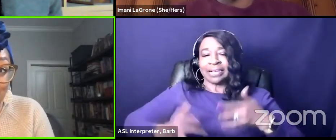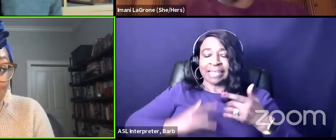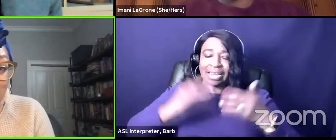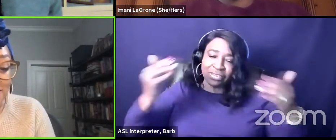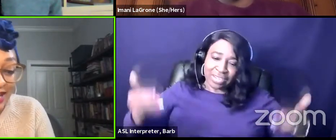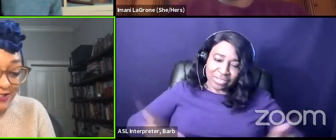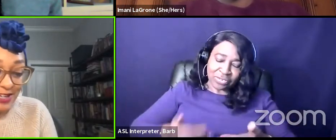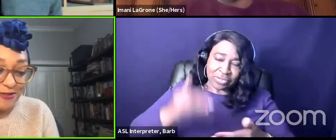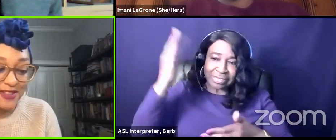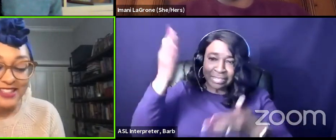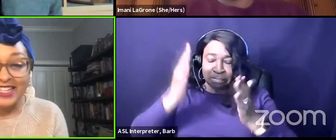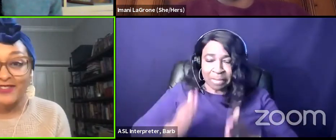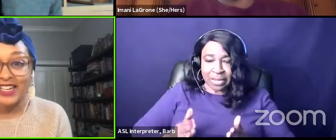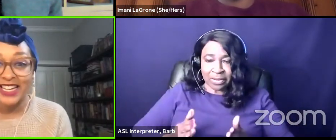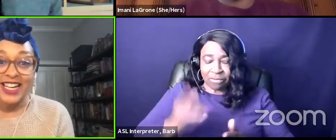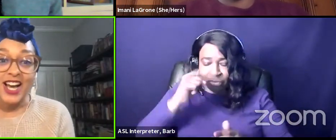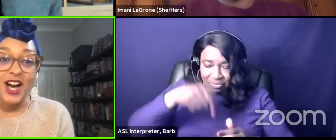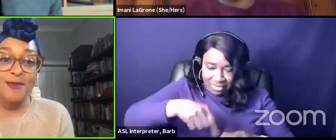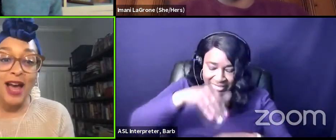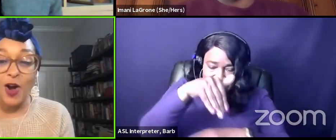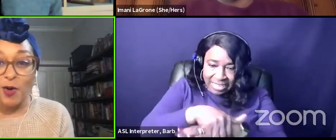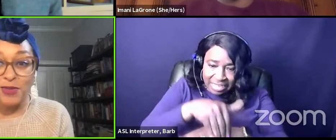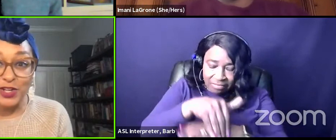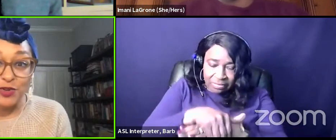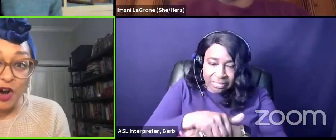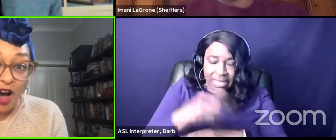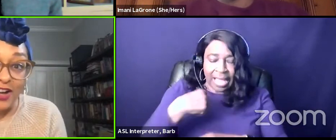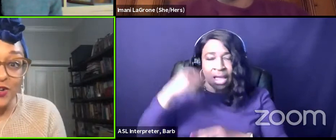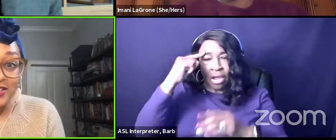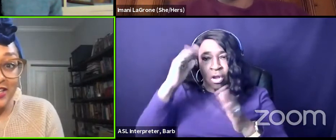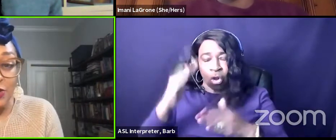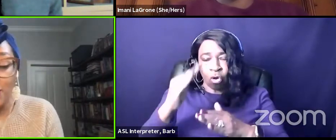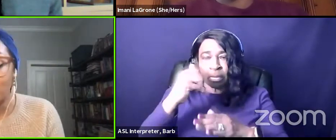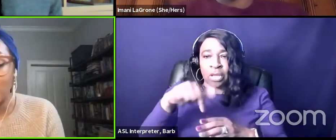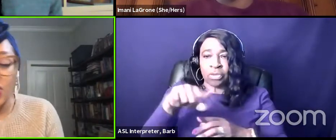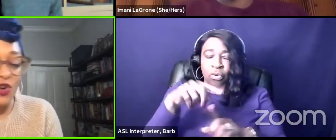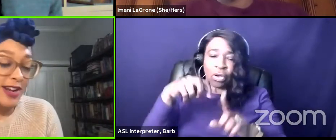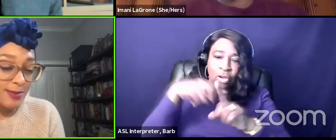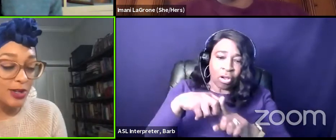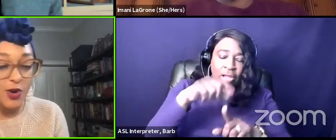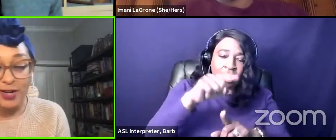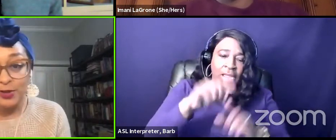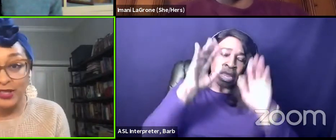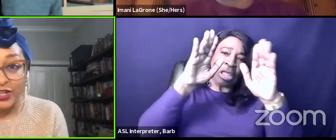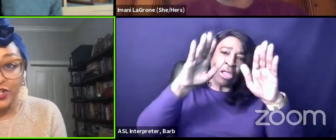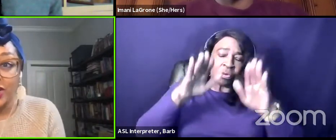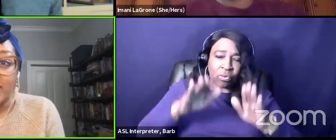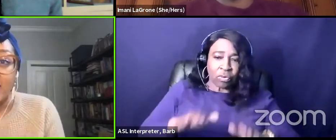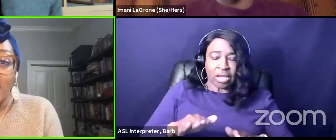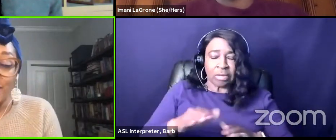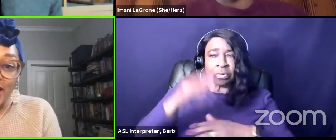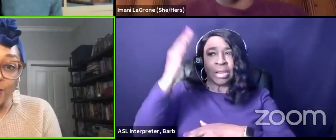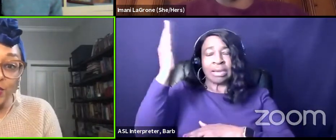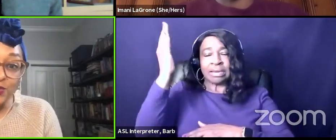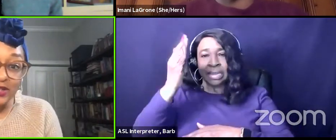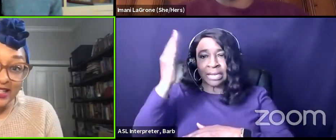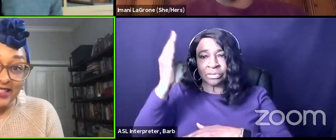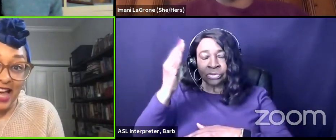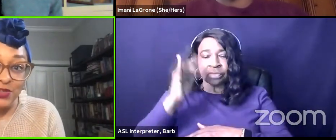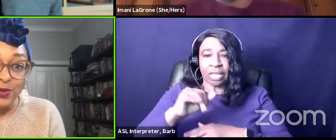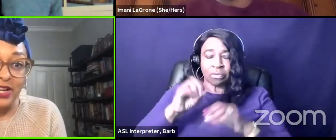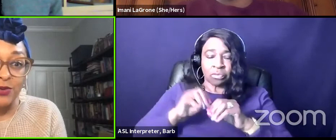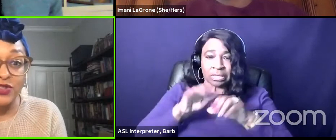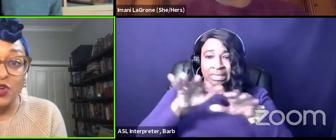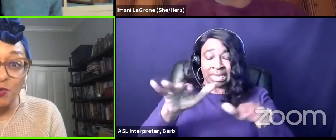speaker and our moderator for this evening um i hope that you caught christina greer's incredible incredible lecture uh that was